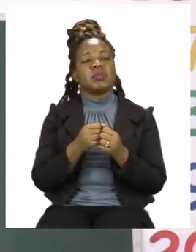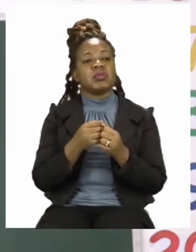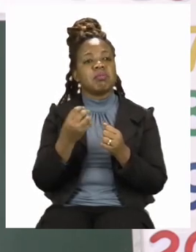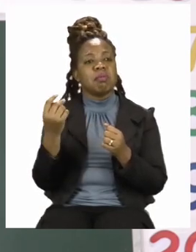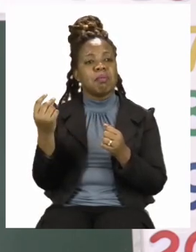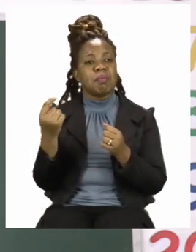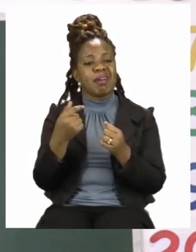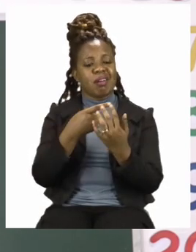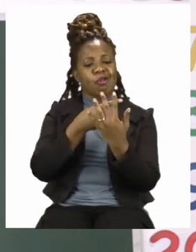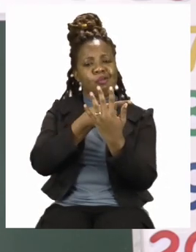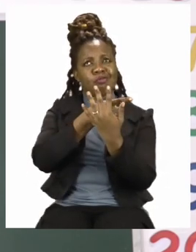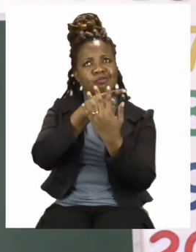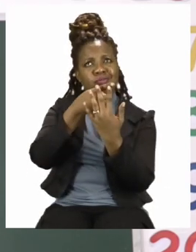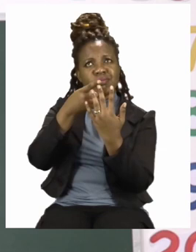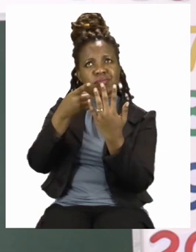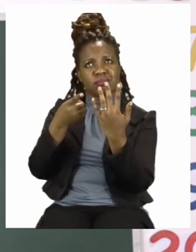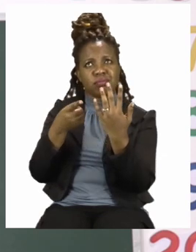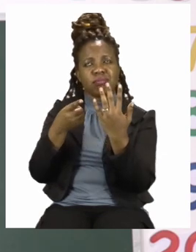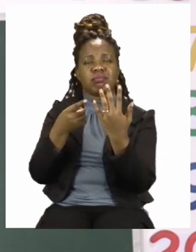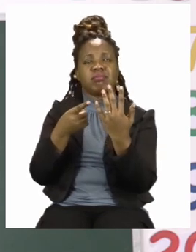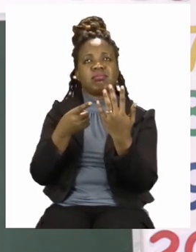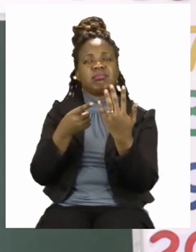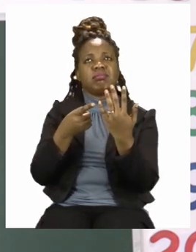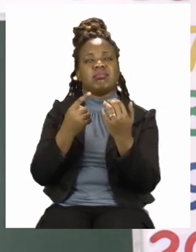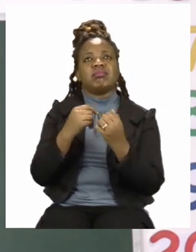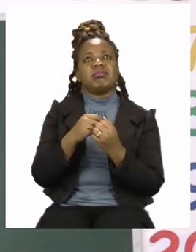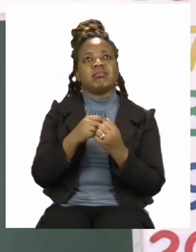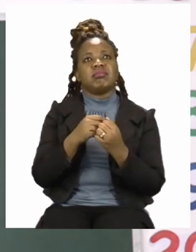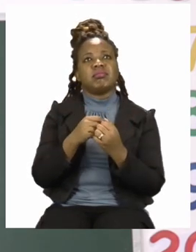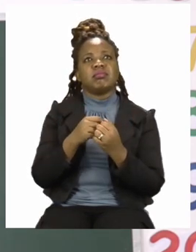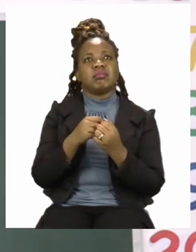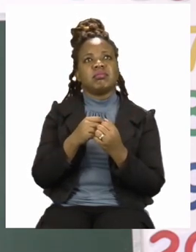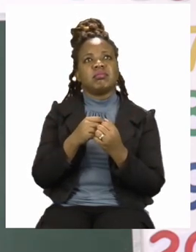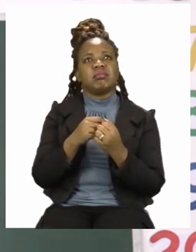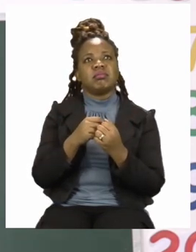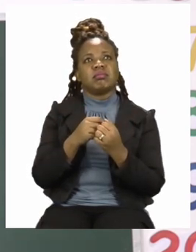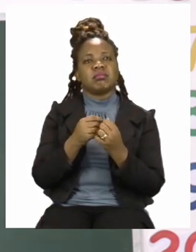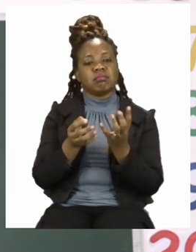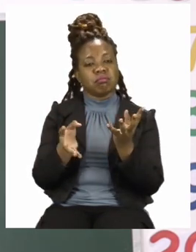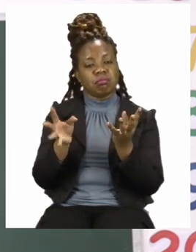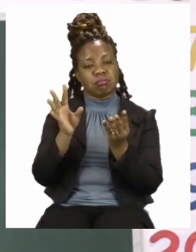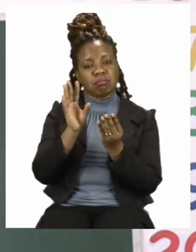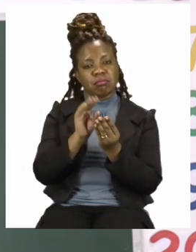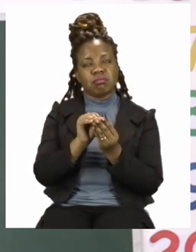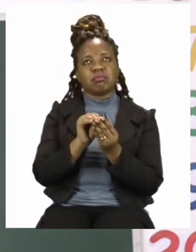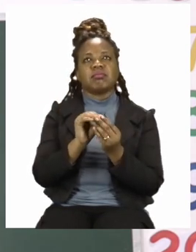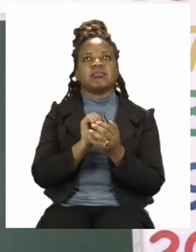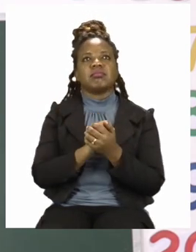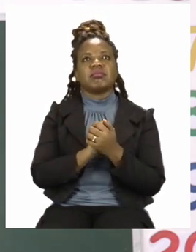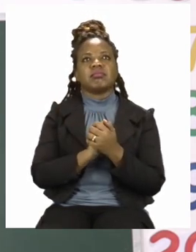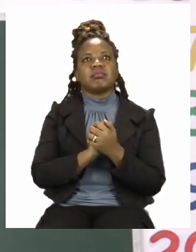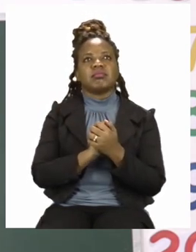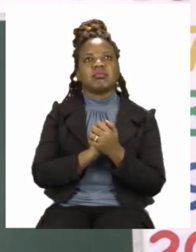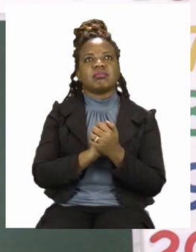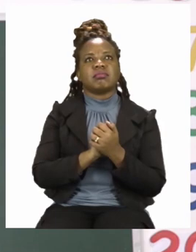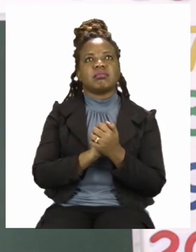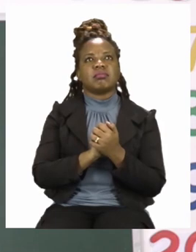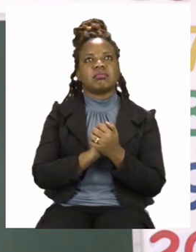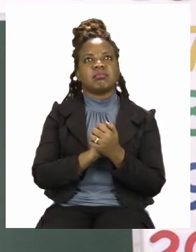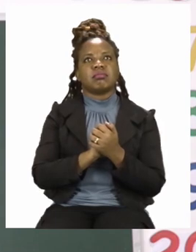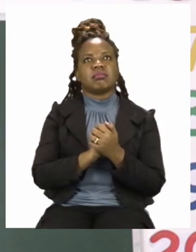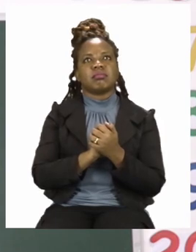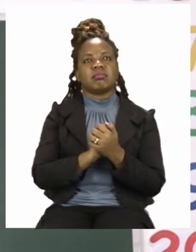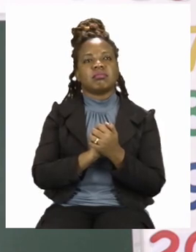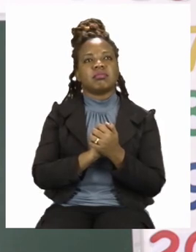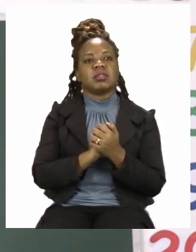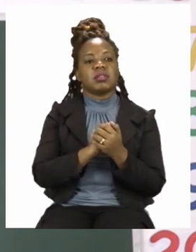these shirts like mother is buying hers, we are adding. So that means we need to add